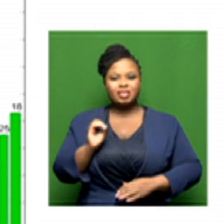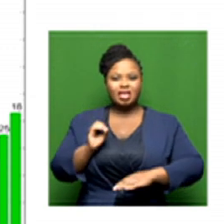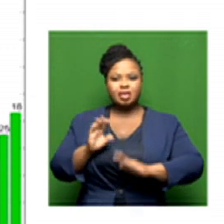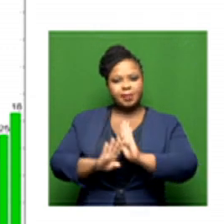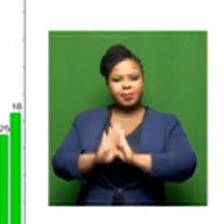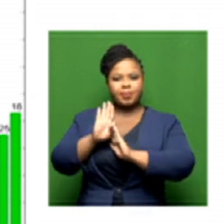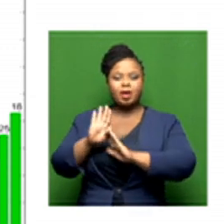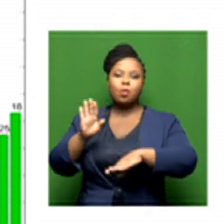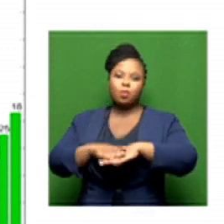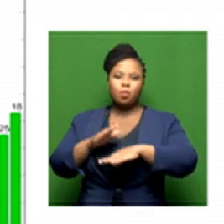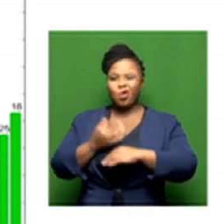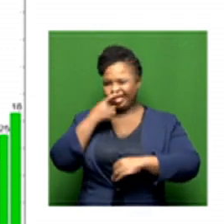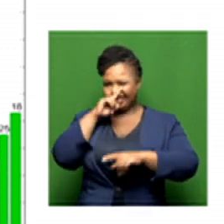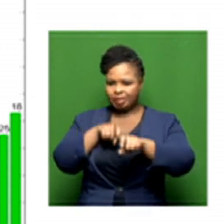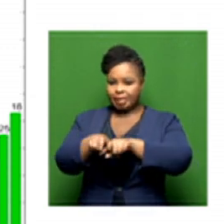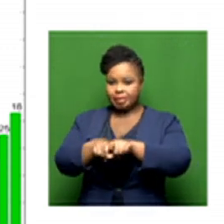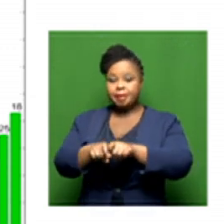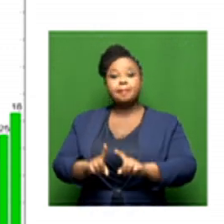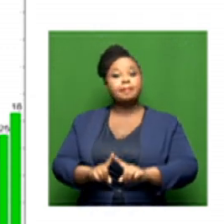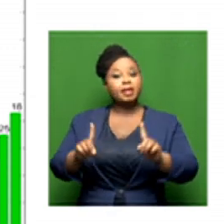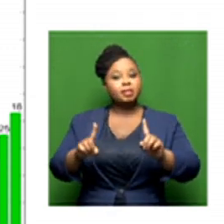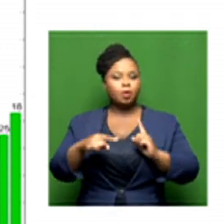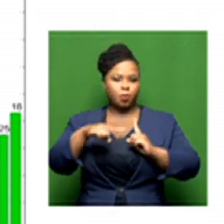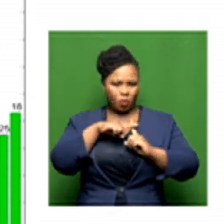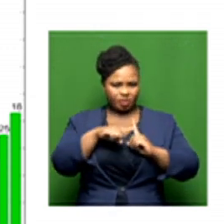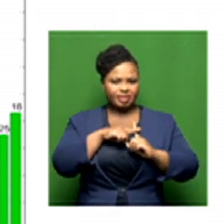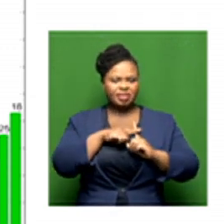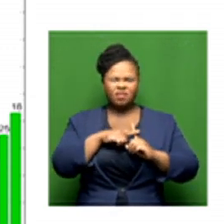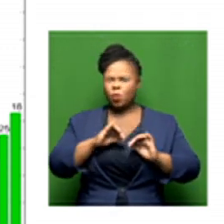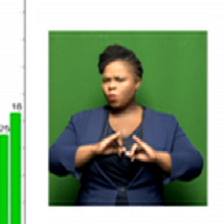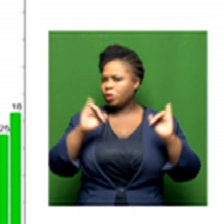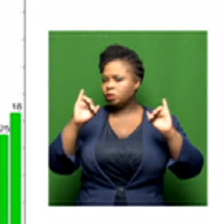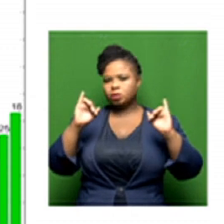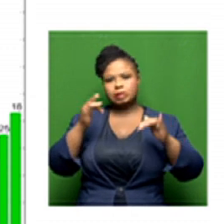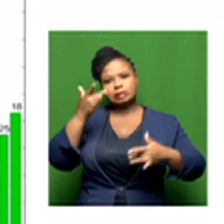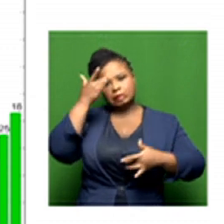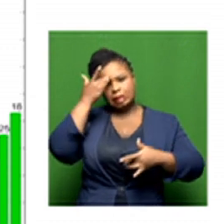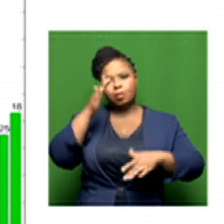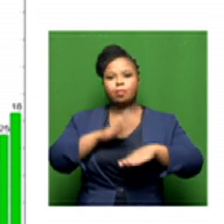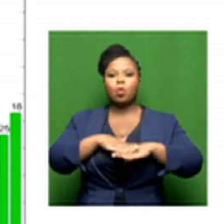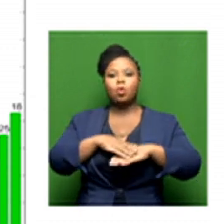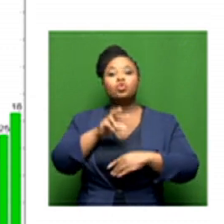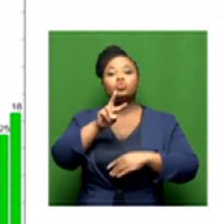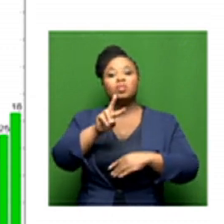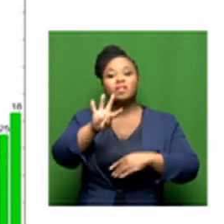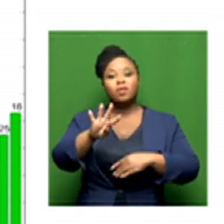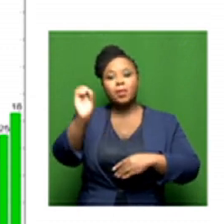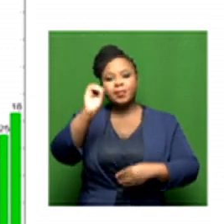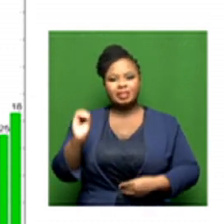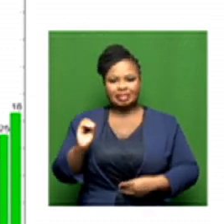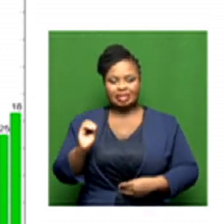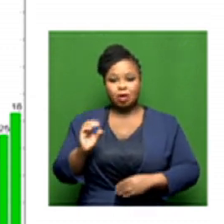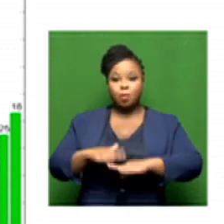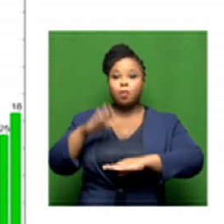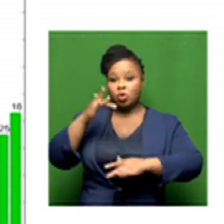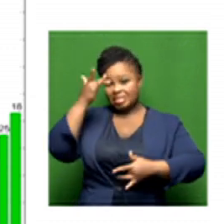compared to a week ago, the number of positive tests has increased even further by 24%, as we saw earlier. So